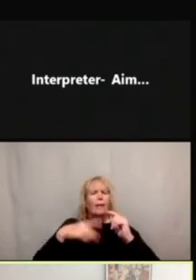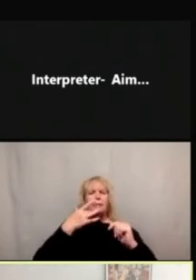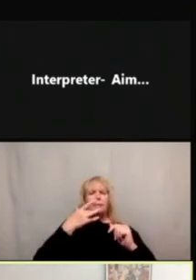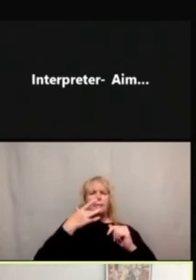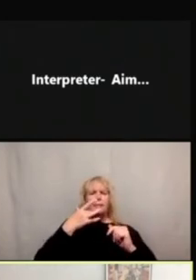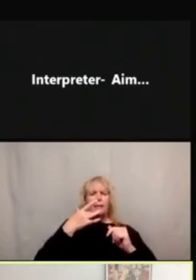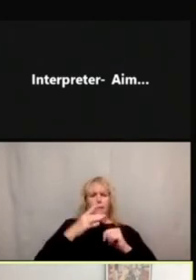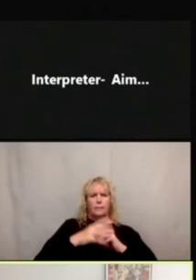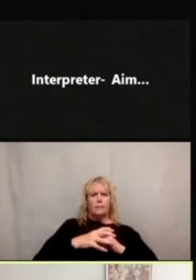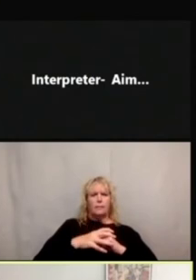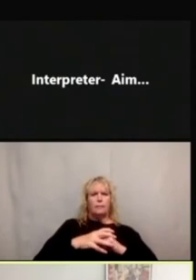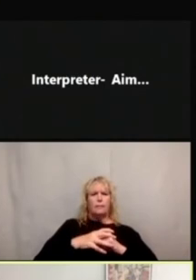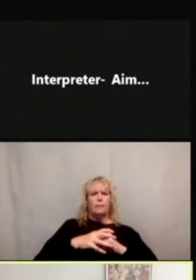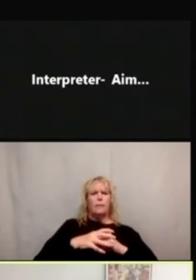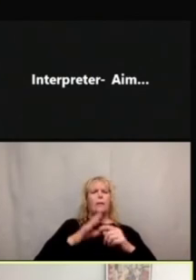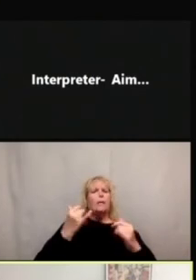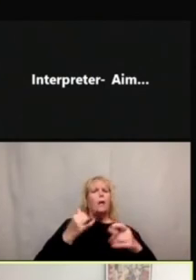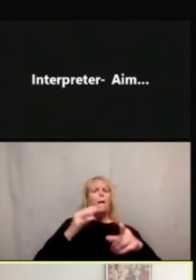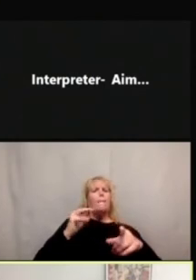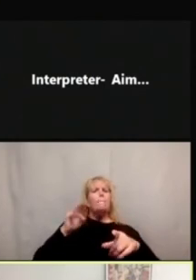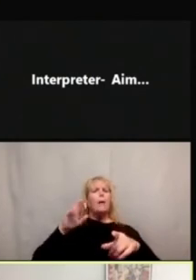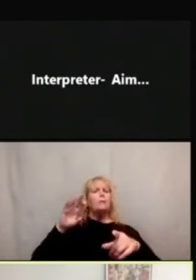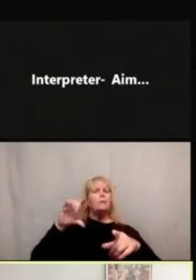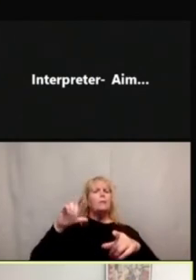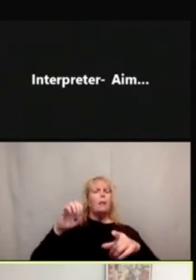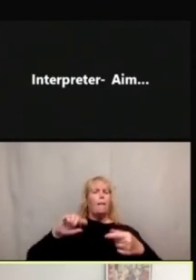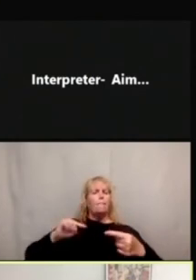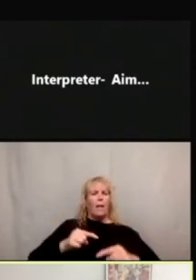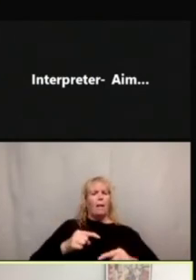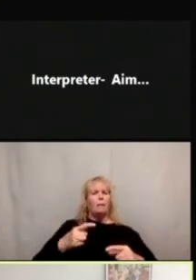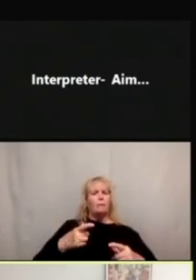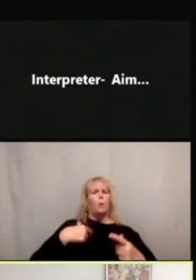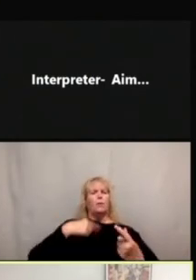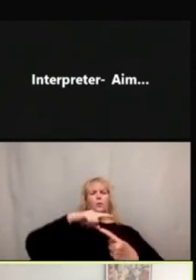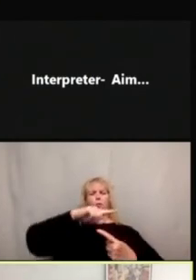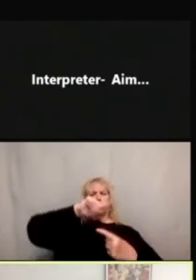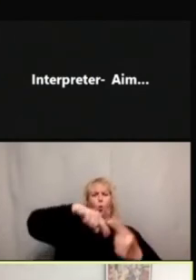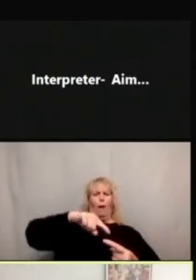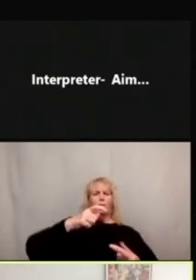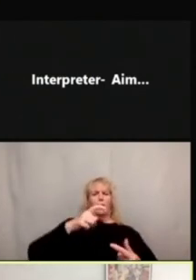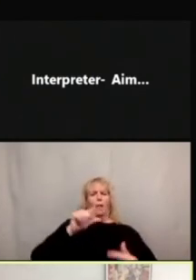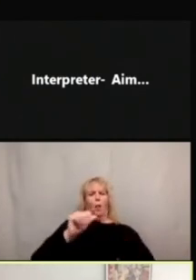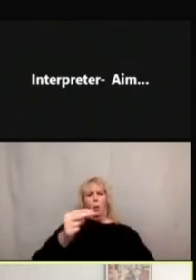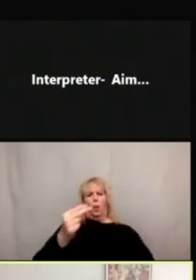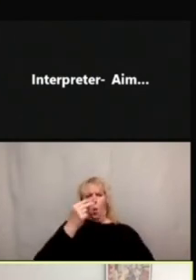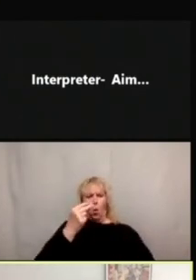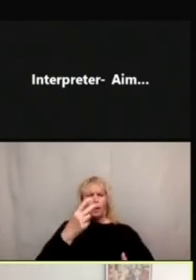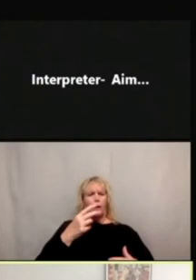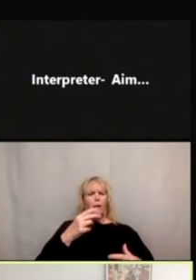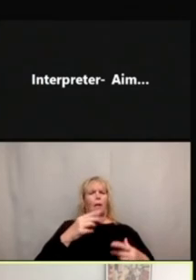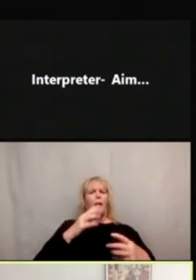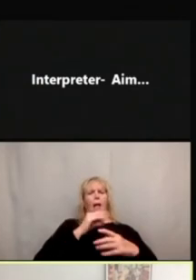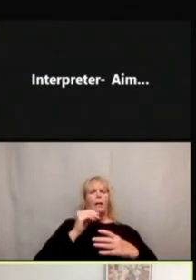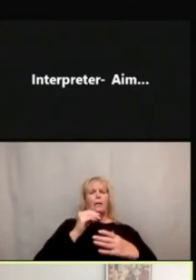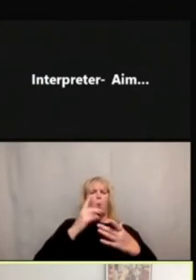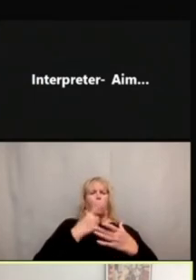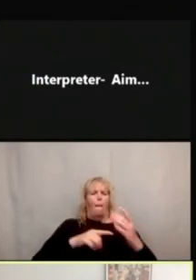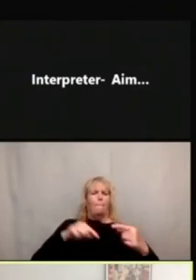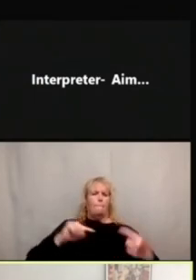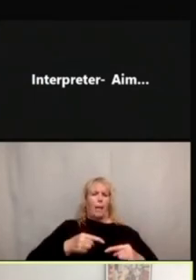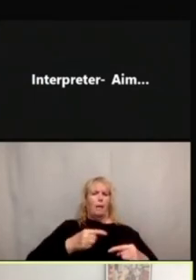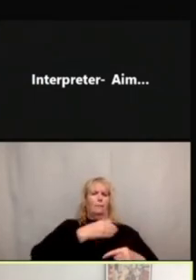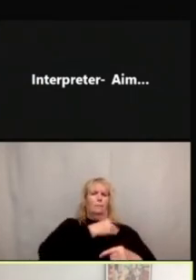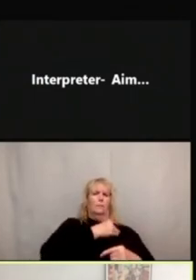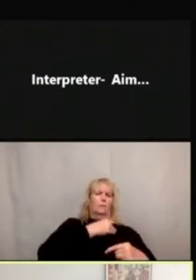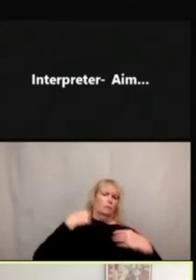person around so that we can see their face and change the location of some of the spots of pain on their body to